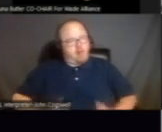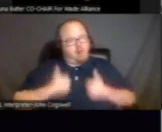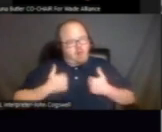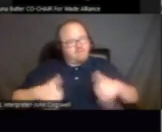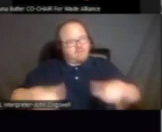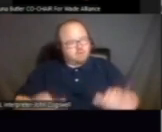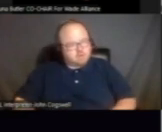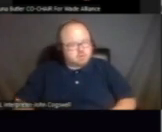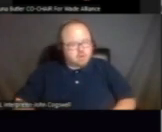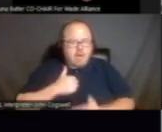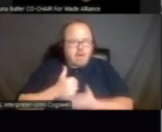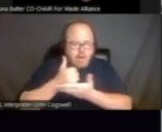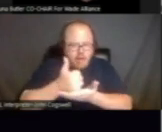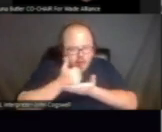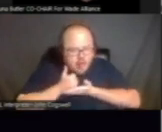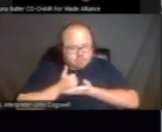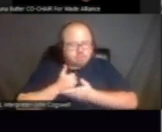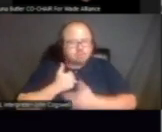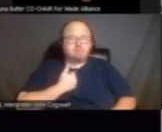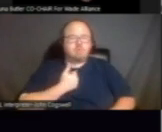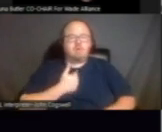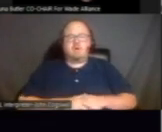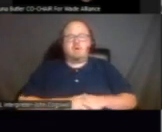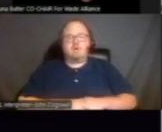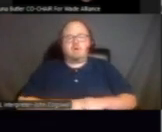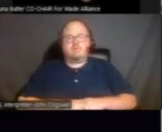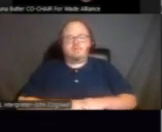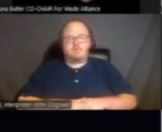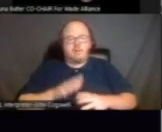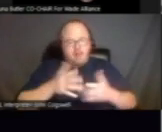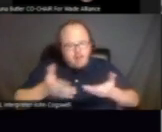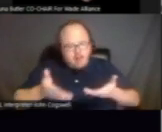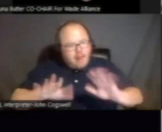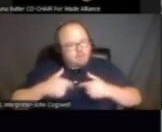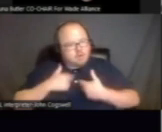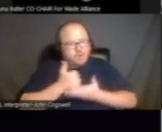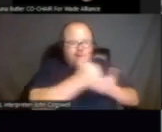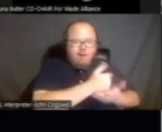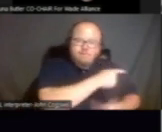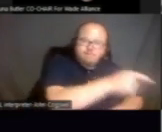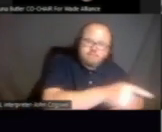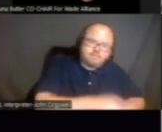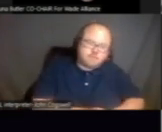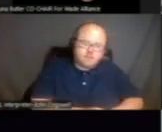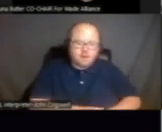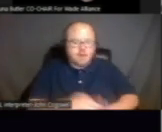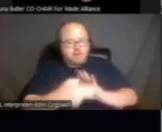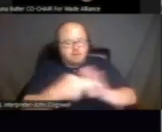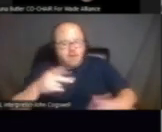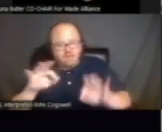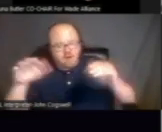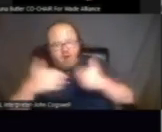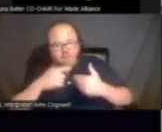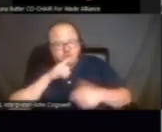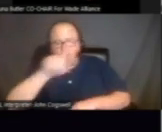And I'm helping myself in a way that lets me help others. The diagnosis of autism is just a